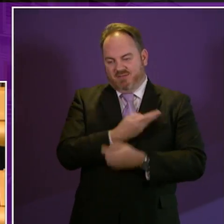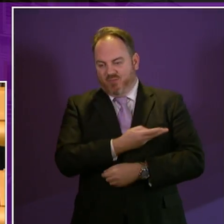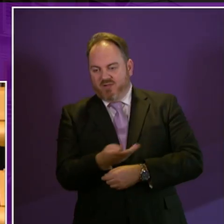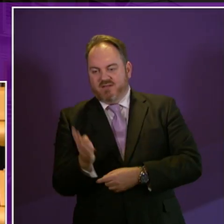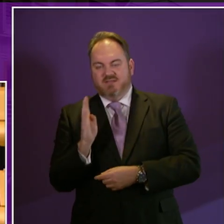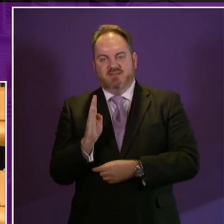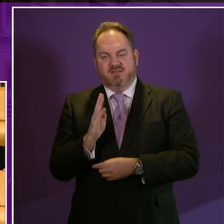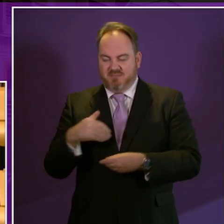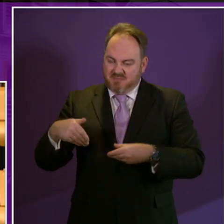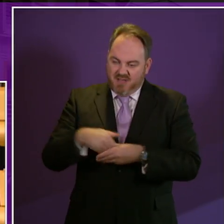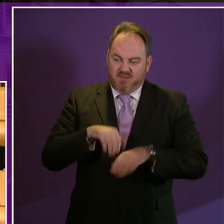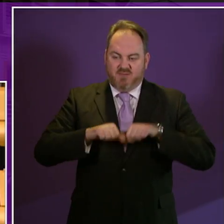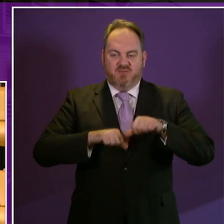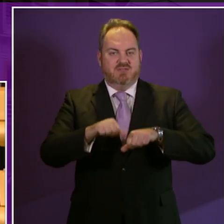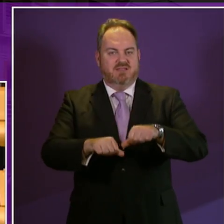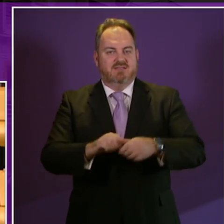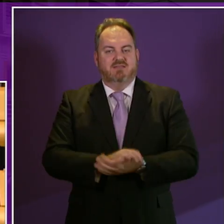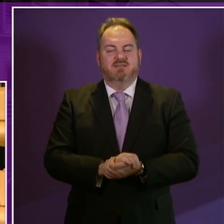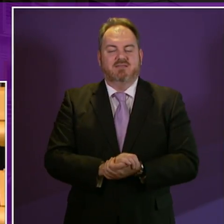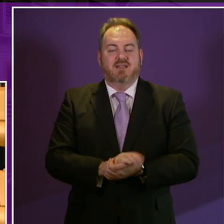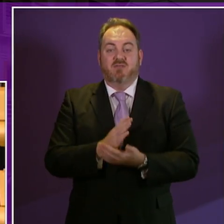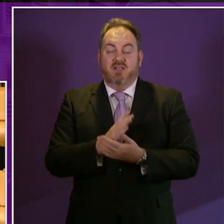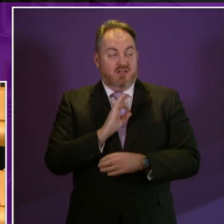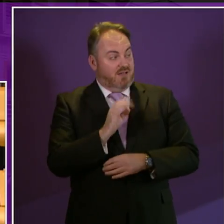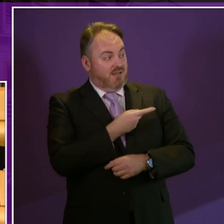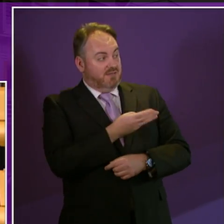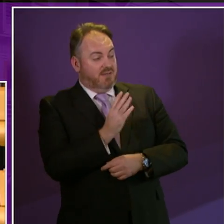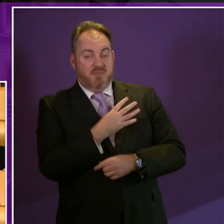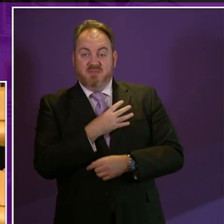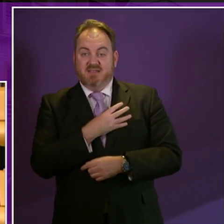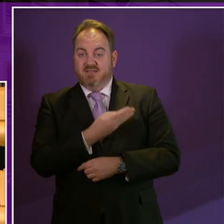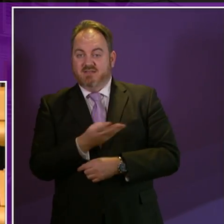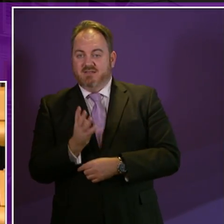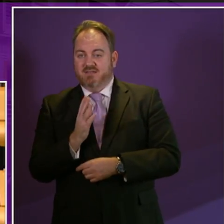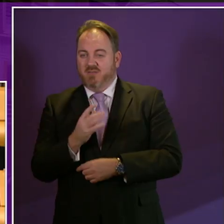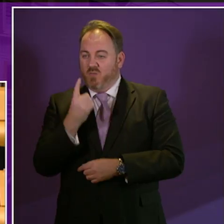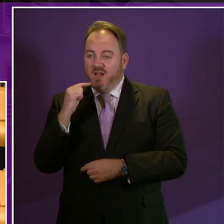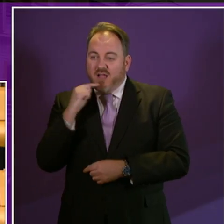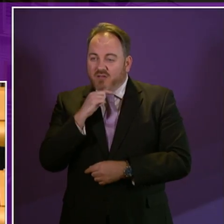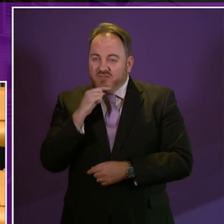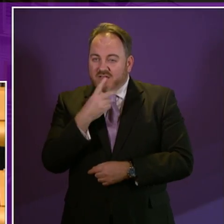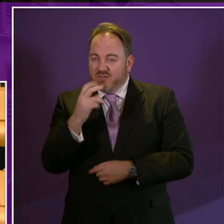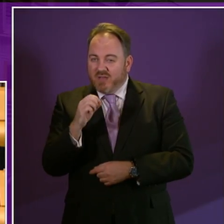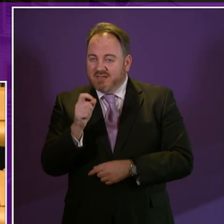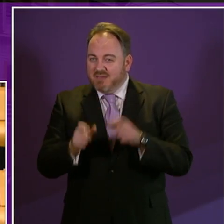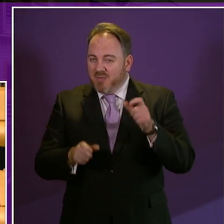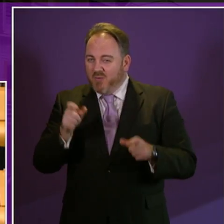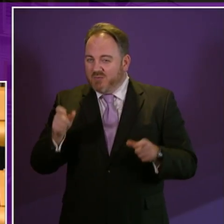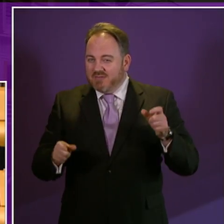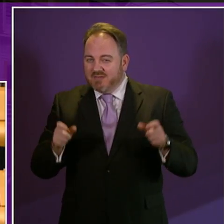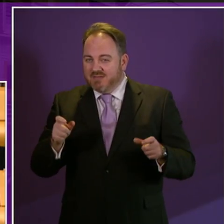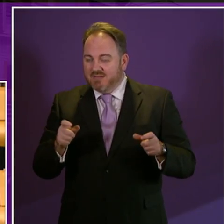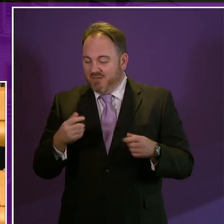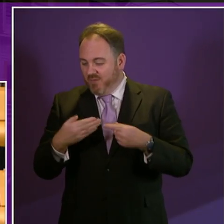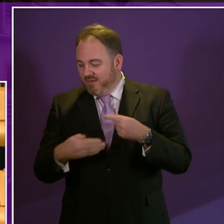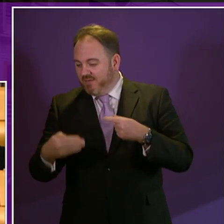and I would ask too that ministers consider whether 120 posts over four years is sufficient or whether